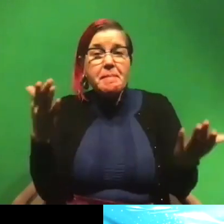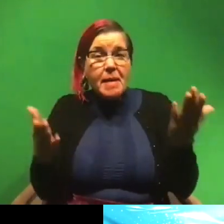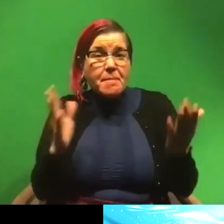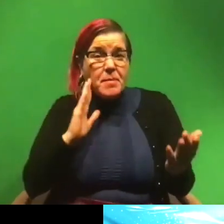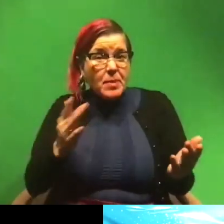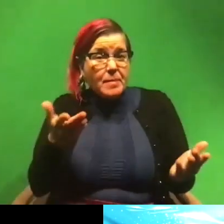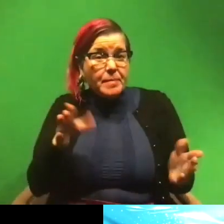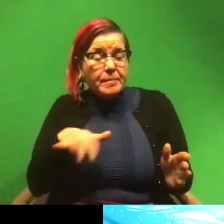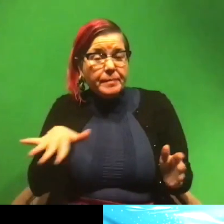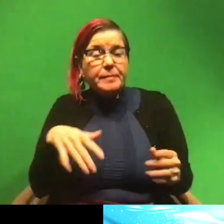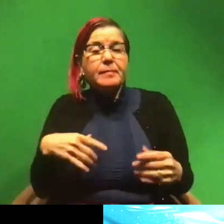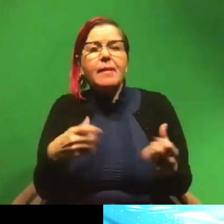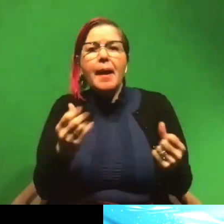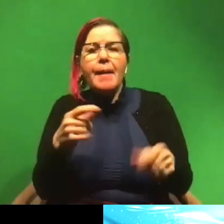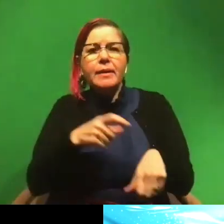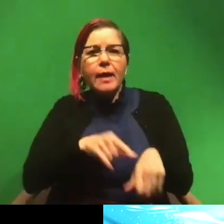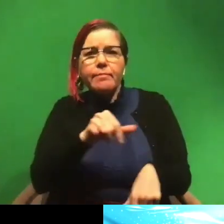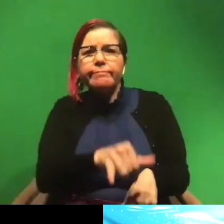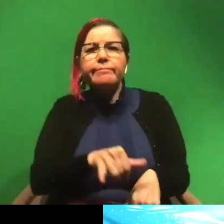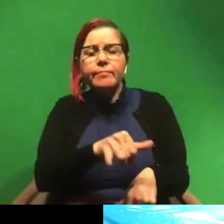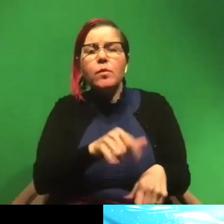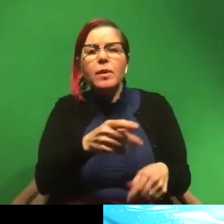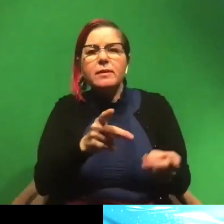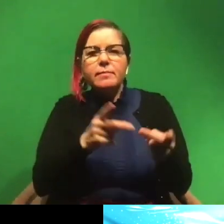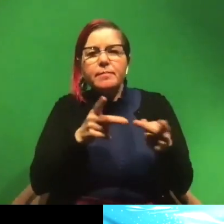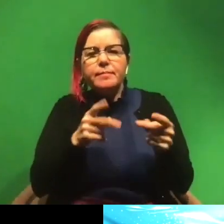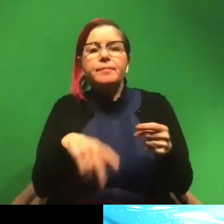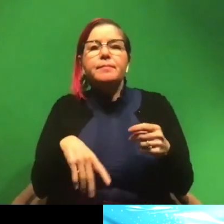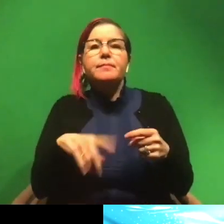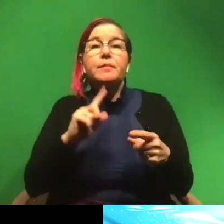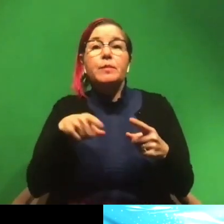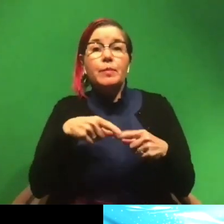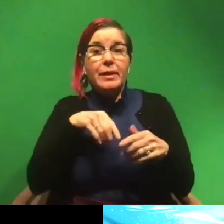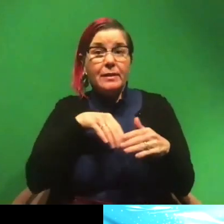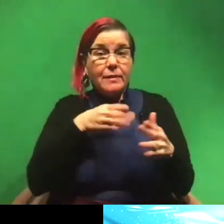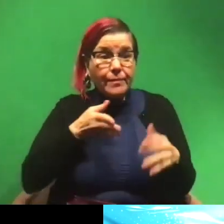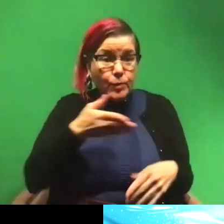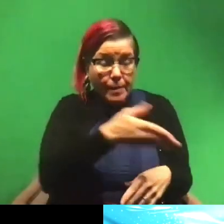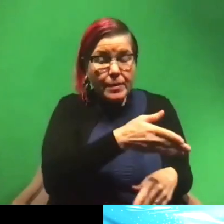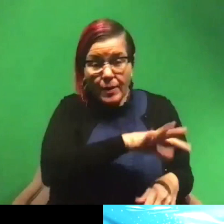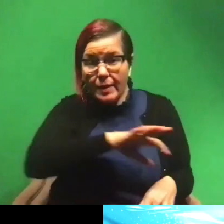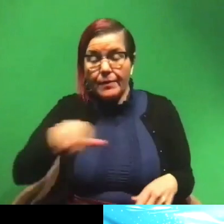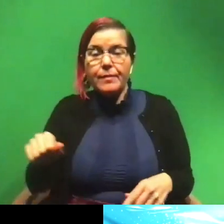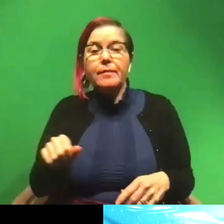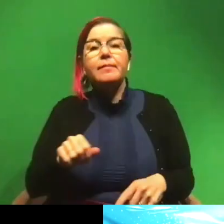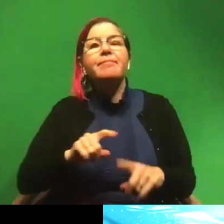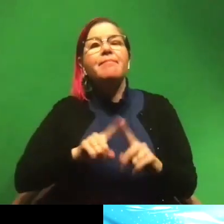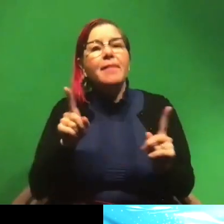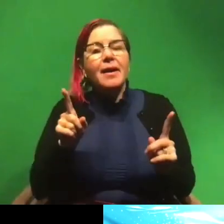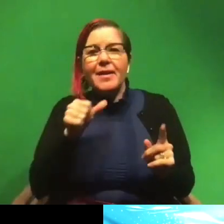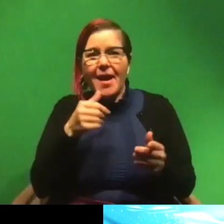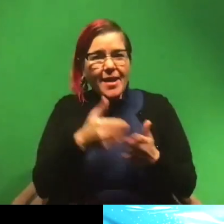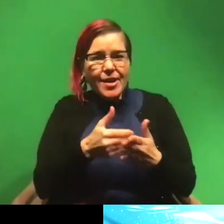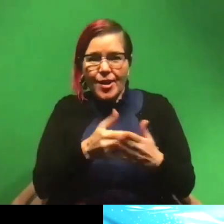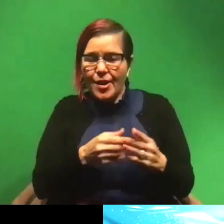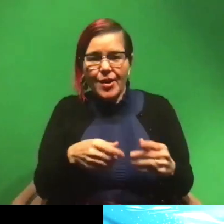tell how much time they're spending there, when they come into those areas and things like that. But when they're not by a receiver,